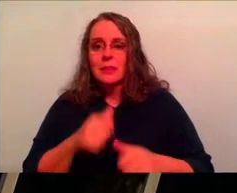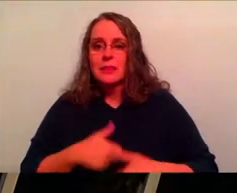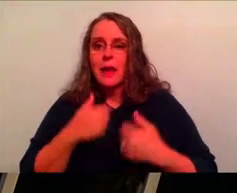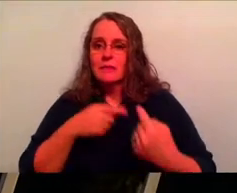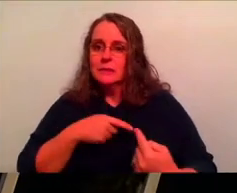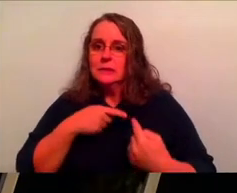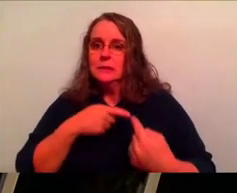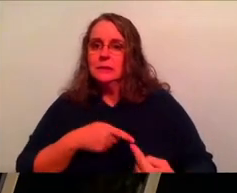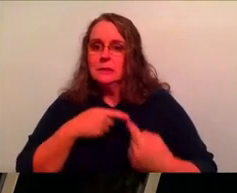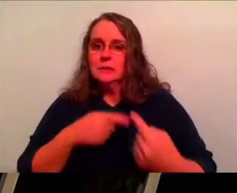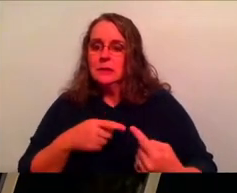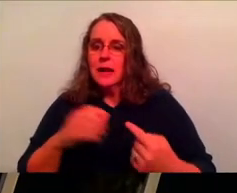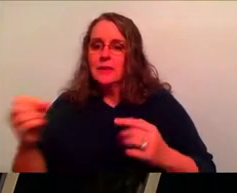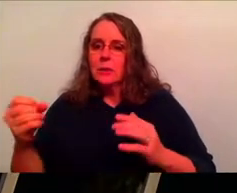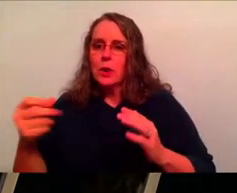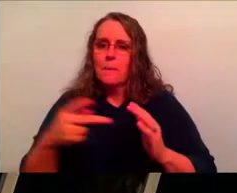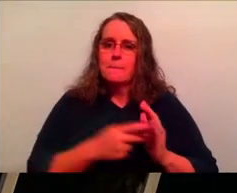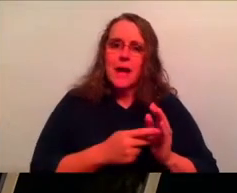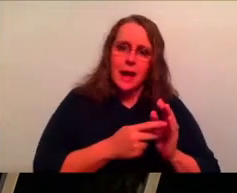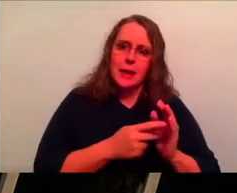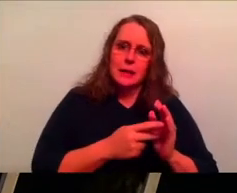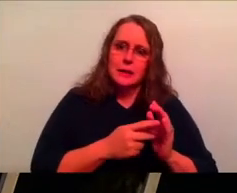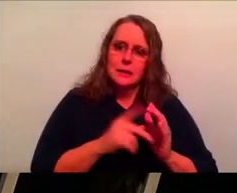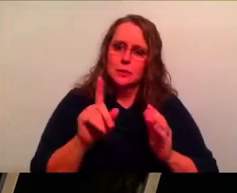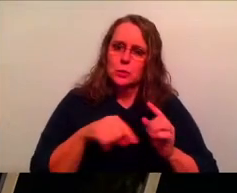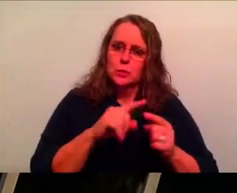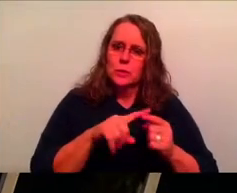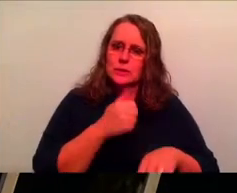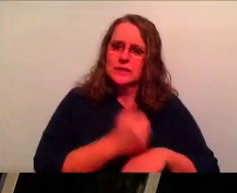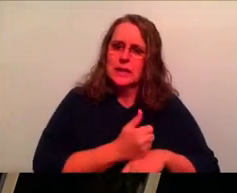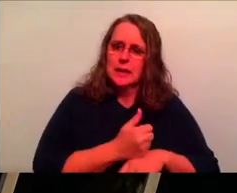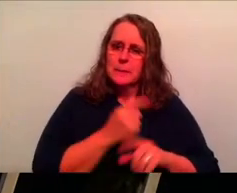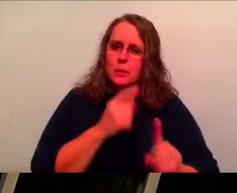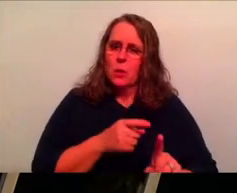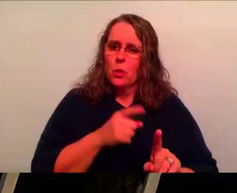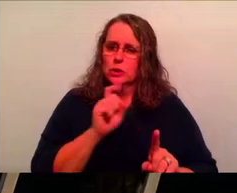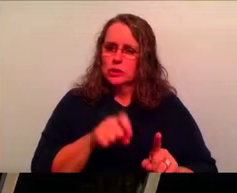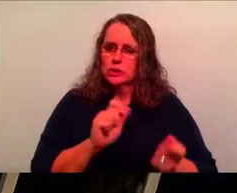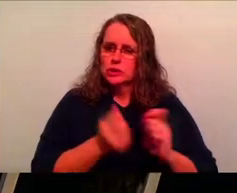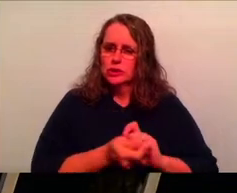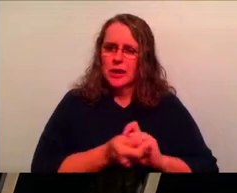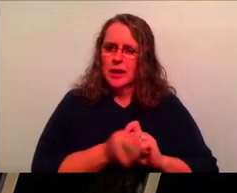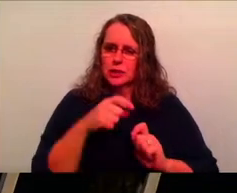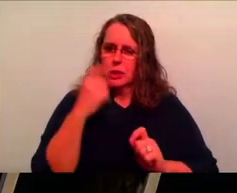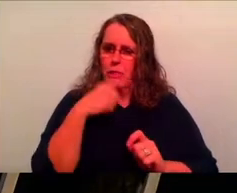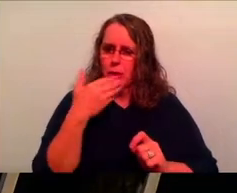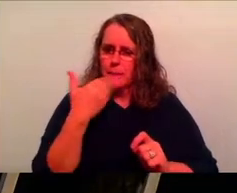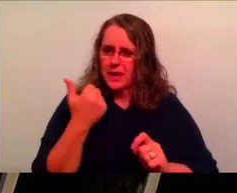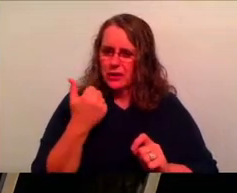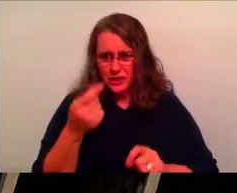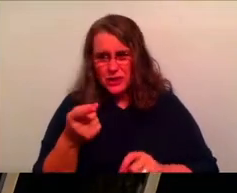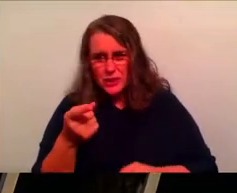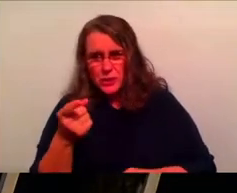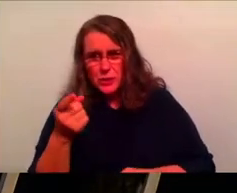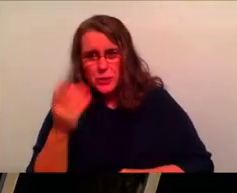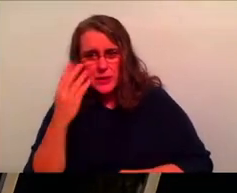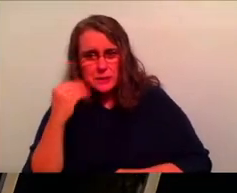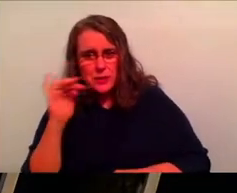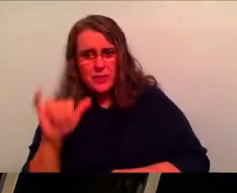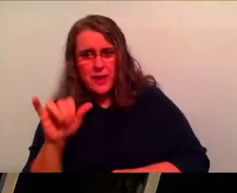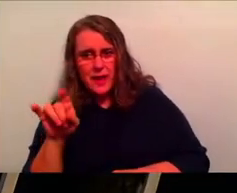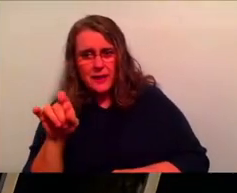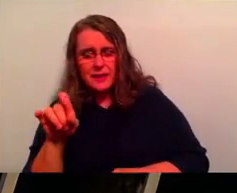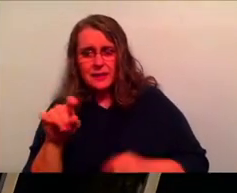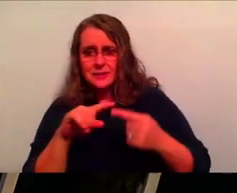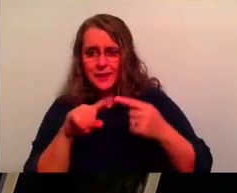place that we were when we were setting the goal saying, this should change. This needs to look, look better. Have you ever found yourself in that spot, in that loop where